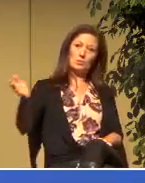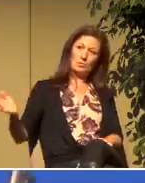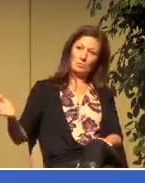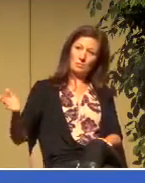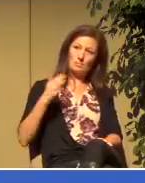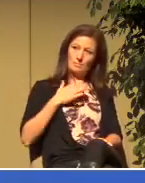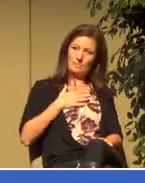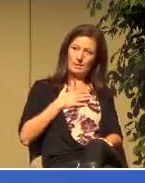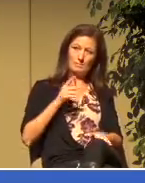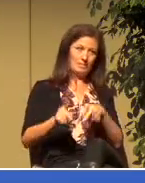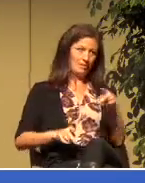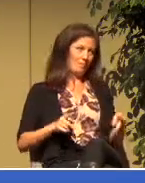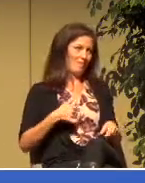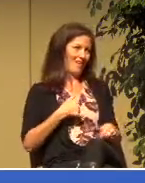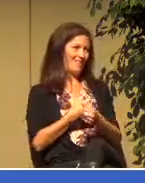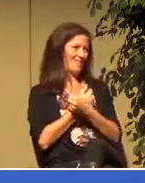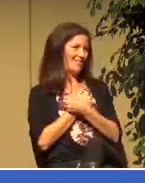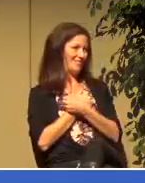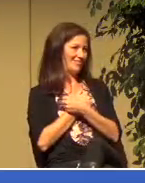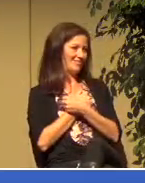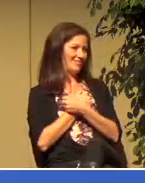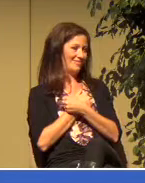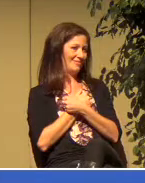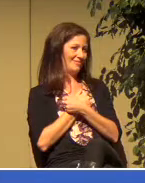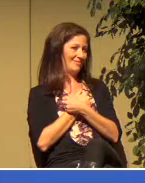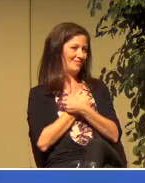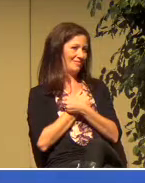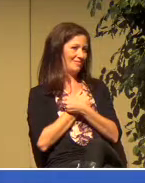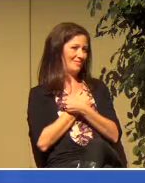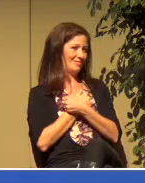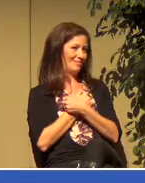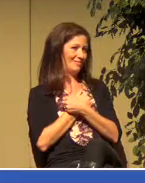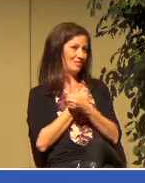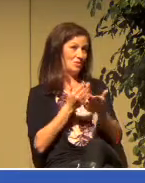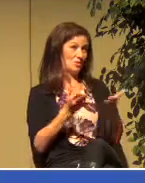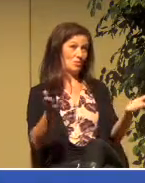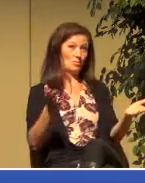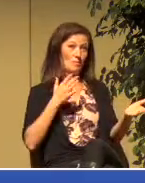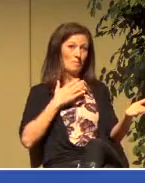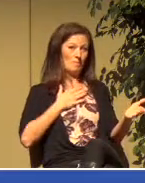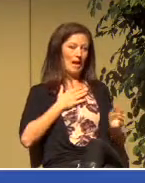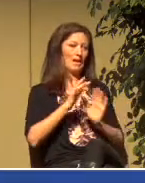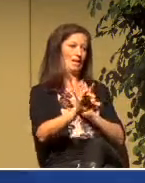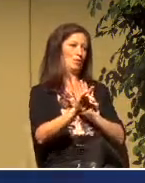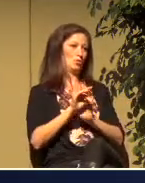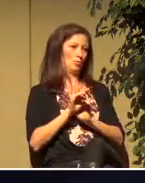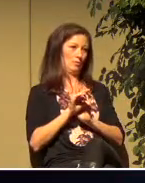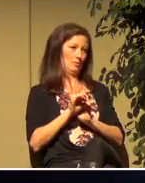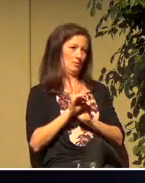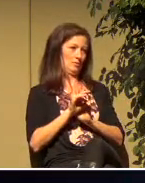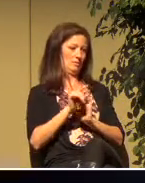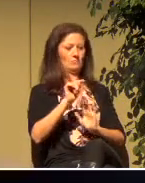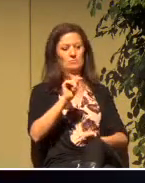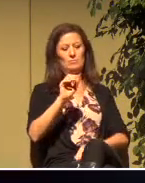people that I love and you are my chosen instrument